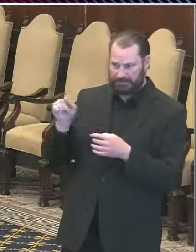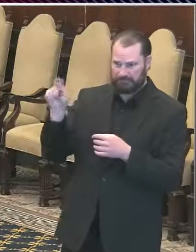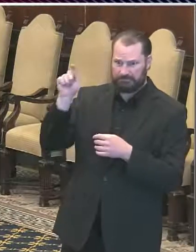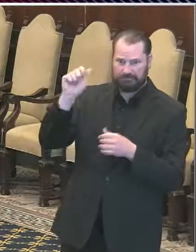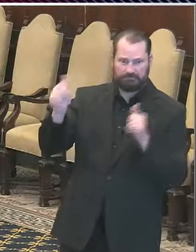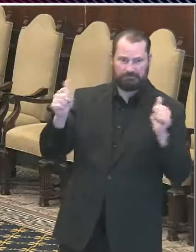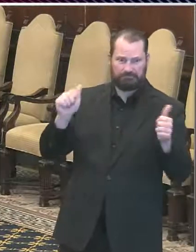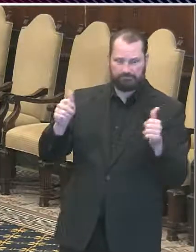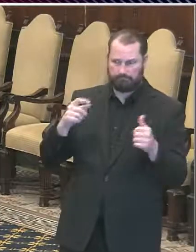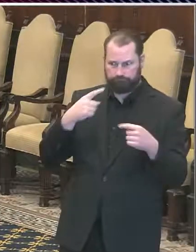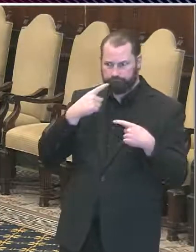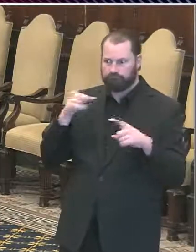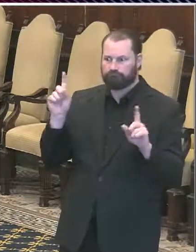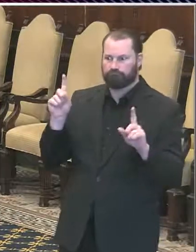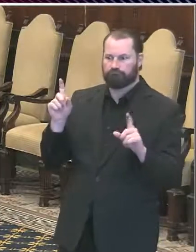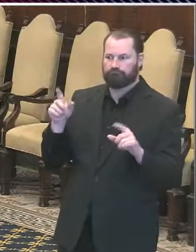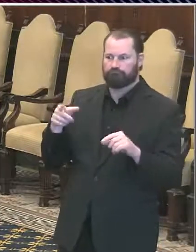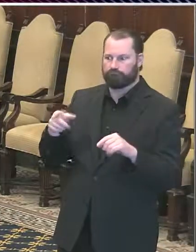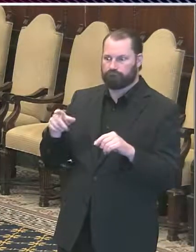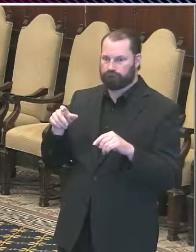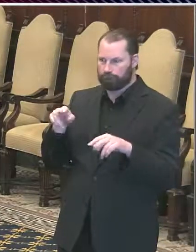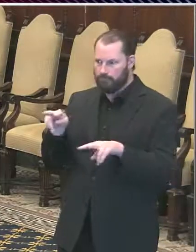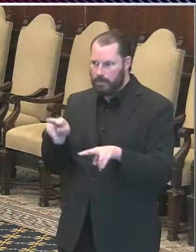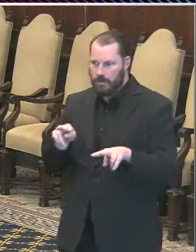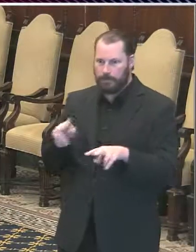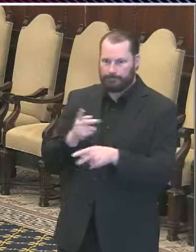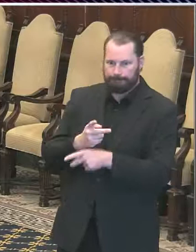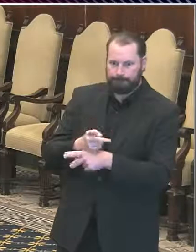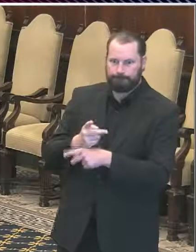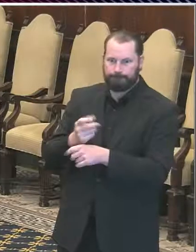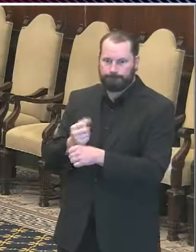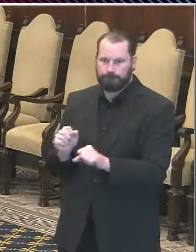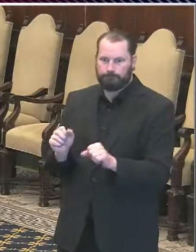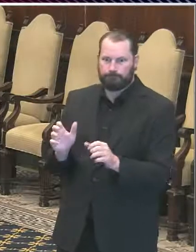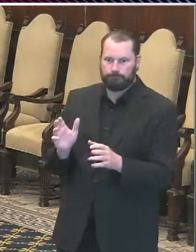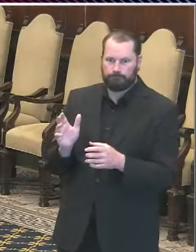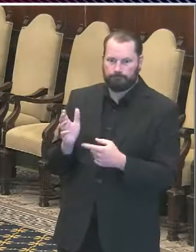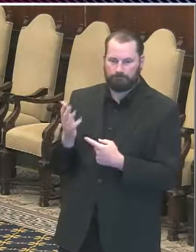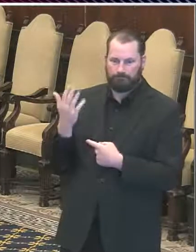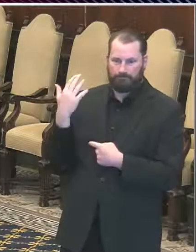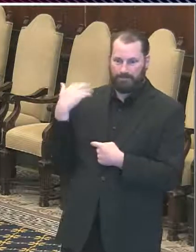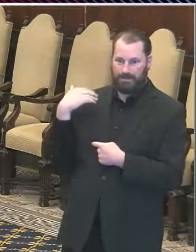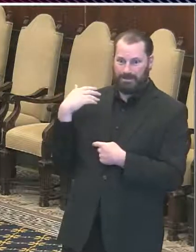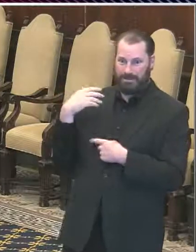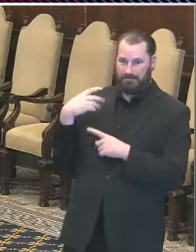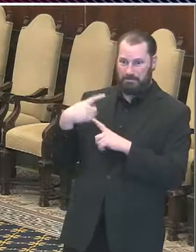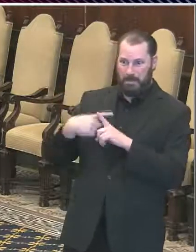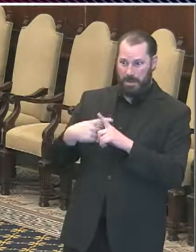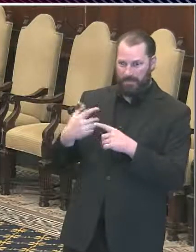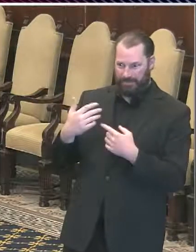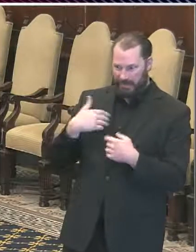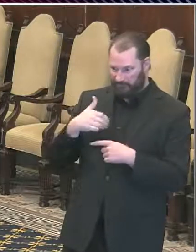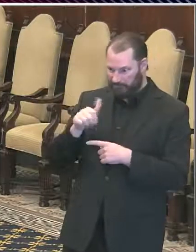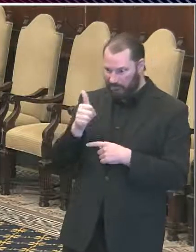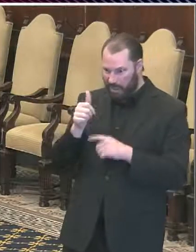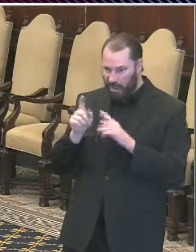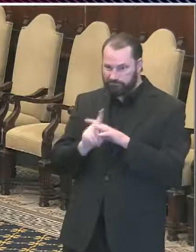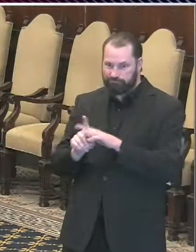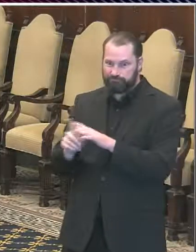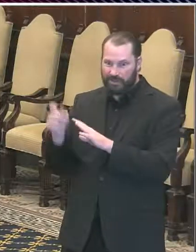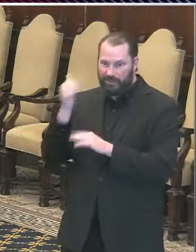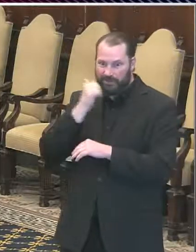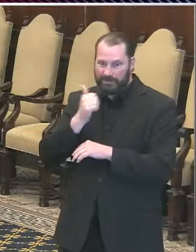maybe a month ago that there were seeing 10 cases a day, whereas we've seen now maybe two cases in the past 10 days. So that the test is valuable,